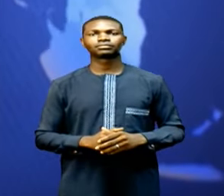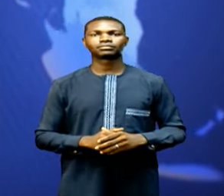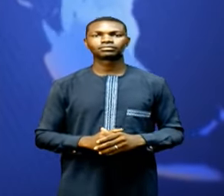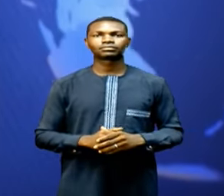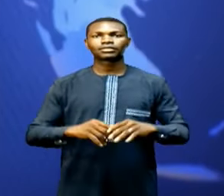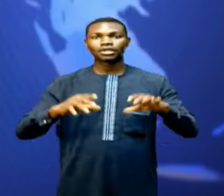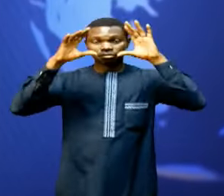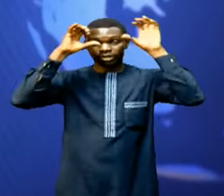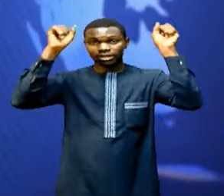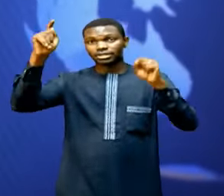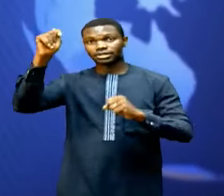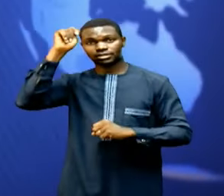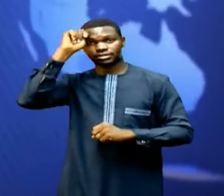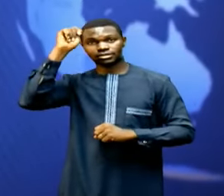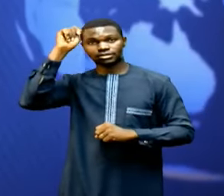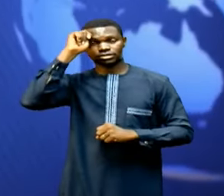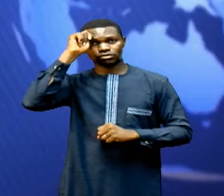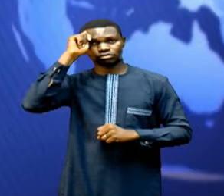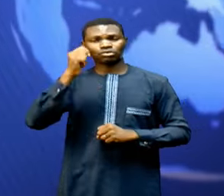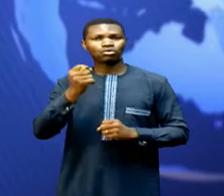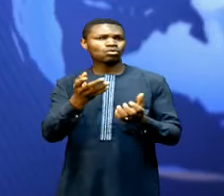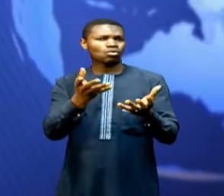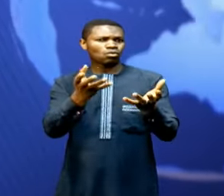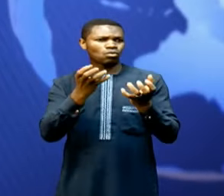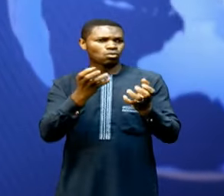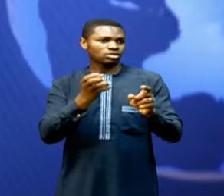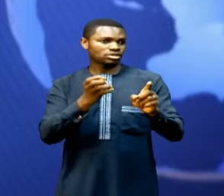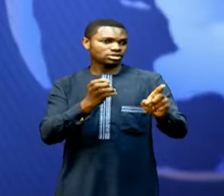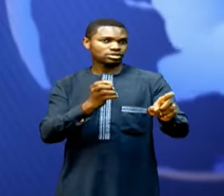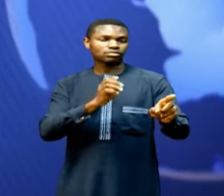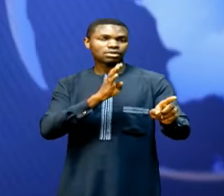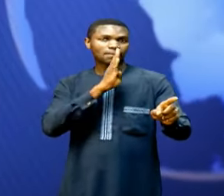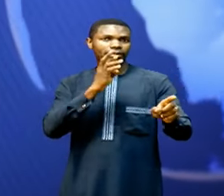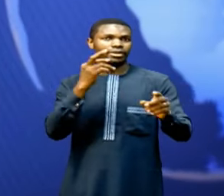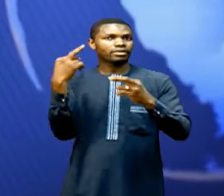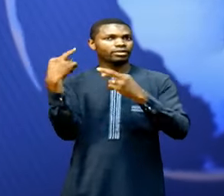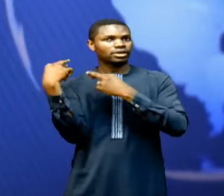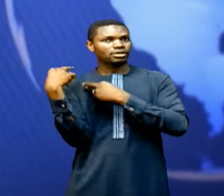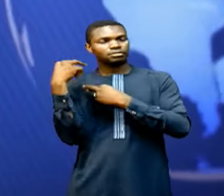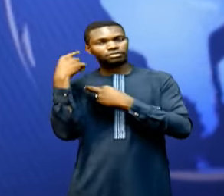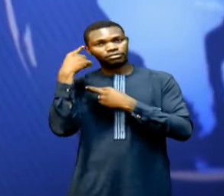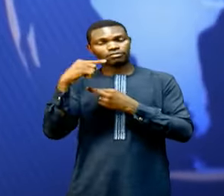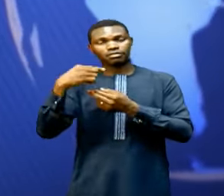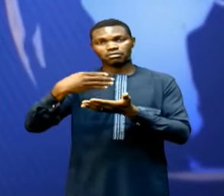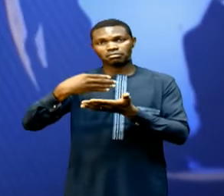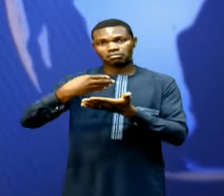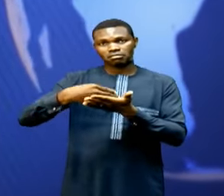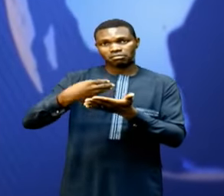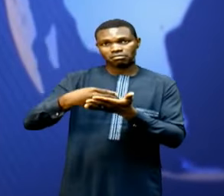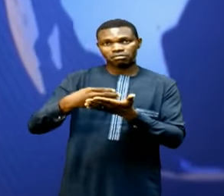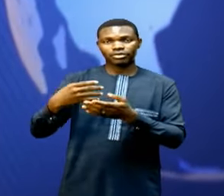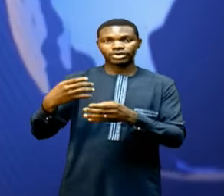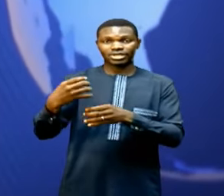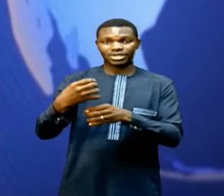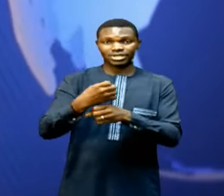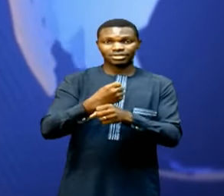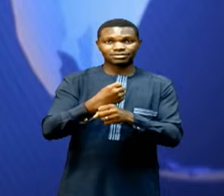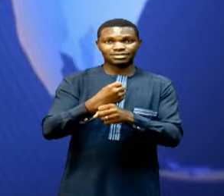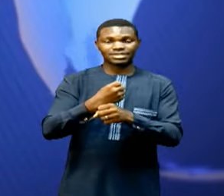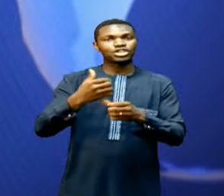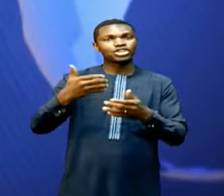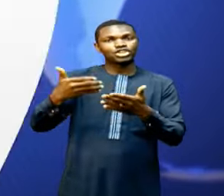President Tinobo calls for accountability as revenue mobilization and physical commission gets new commissioner.